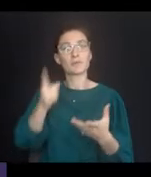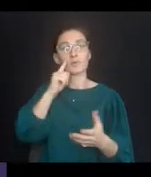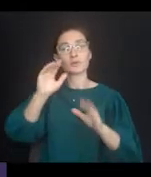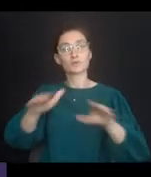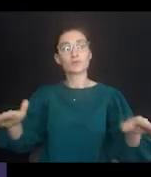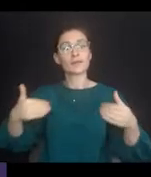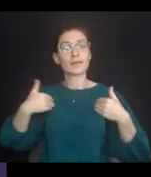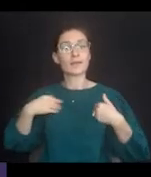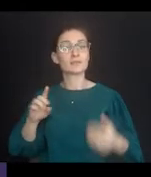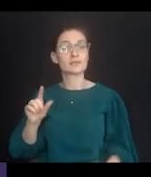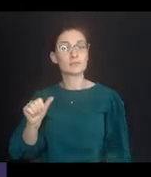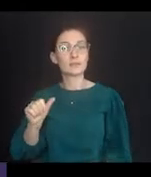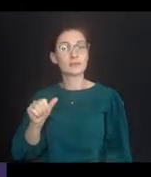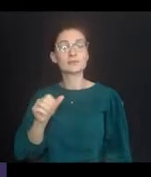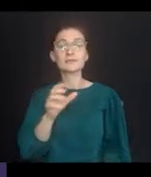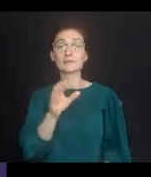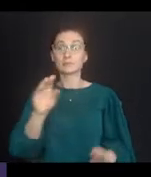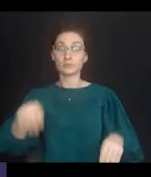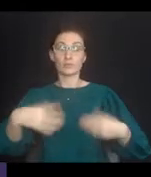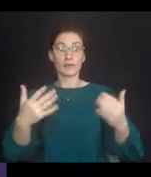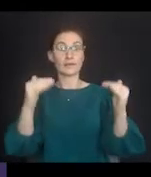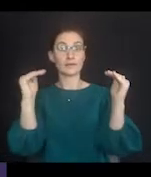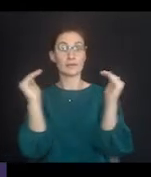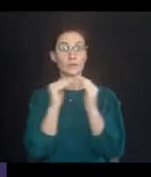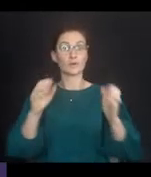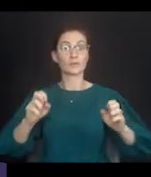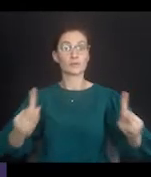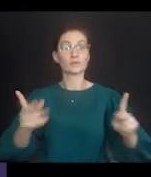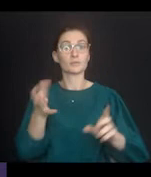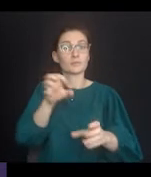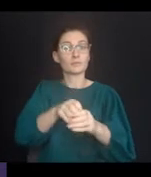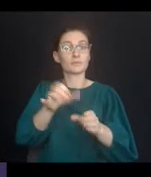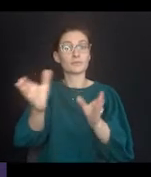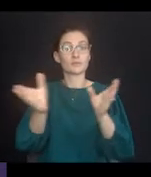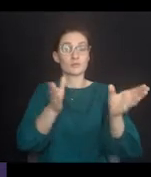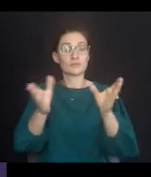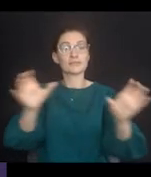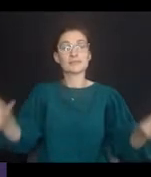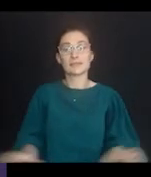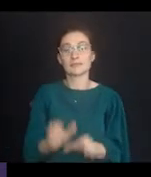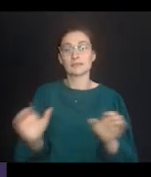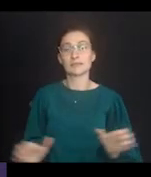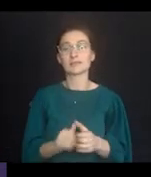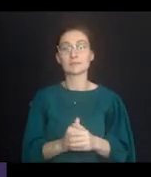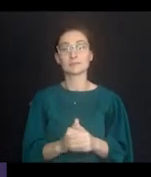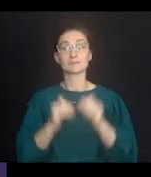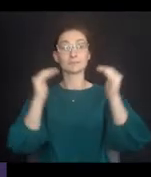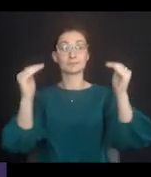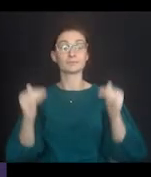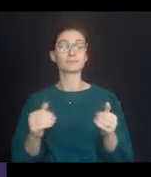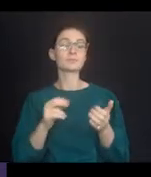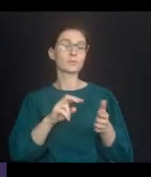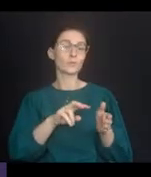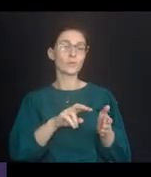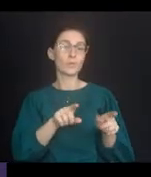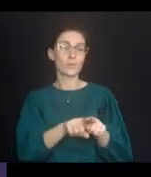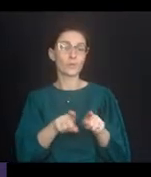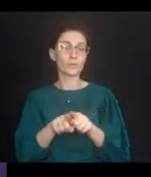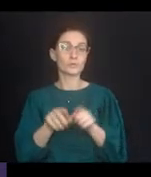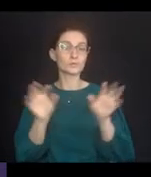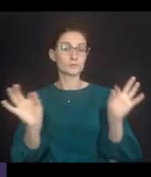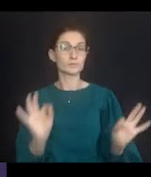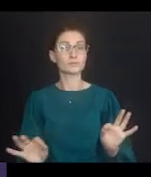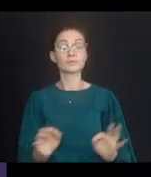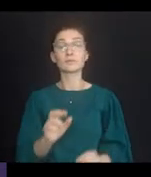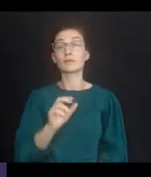disabilities an equal opportunity for participation in extracurricular activities. And it also defines